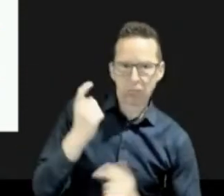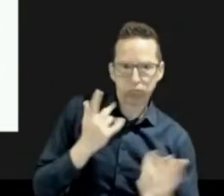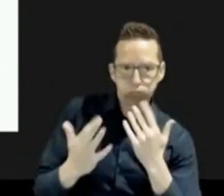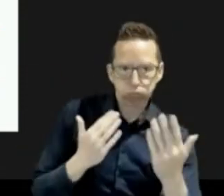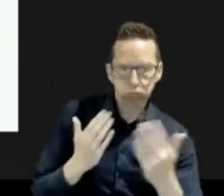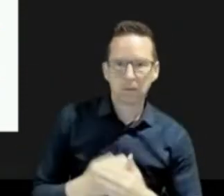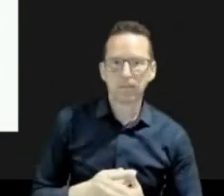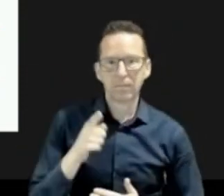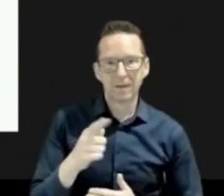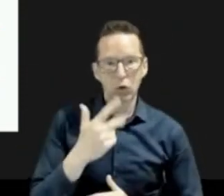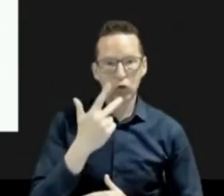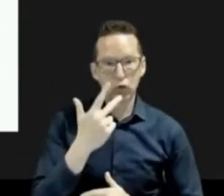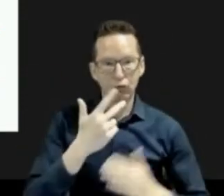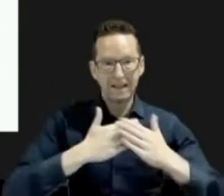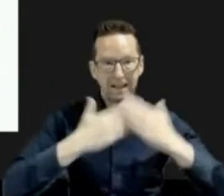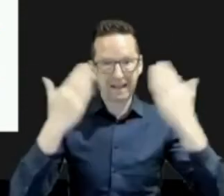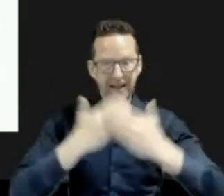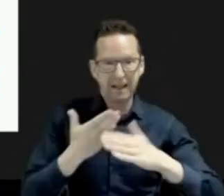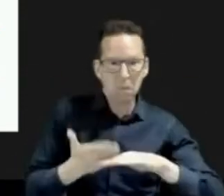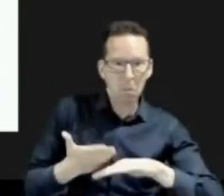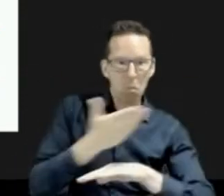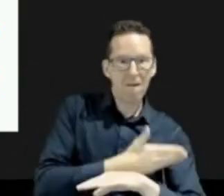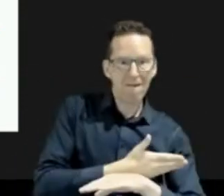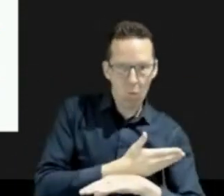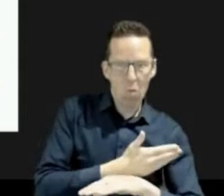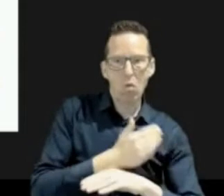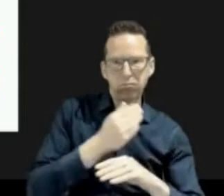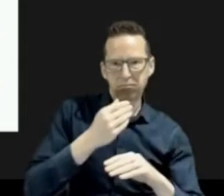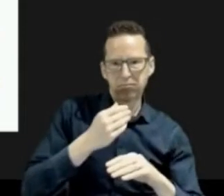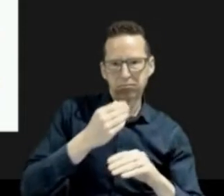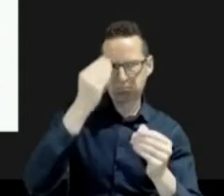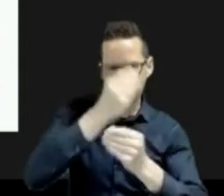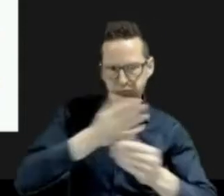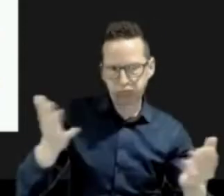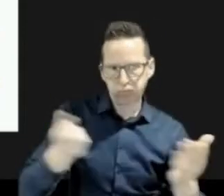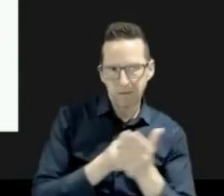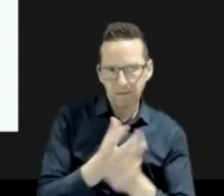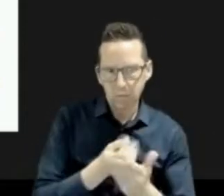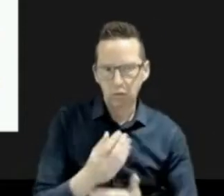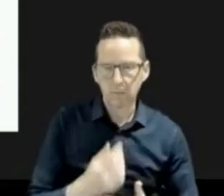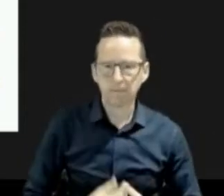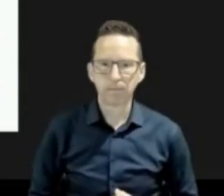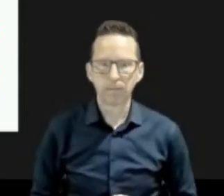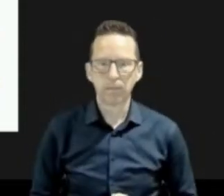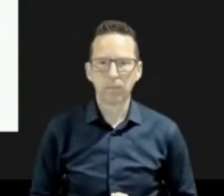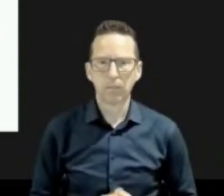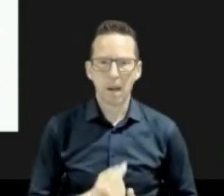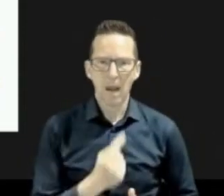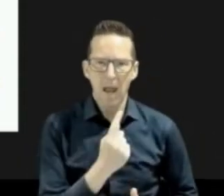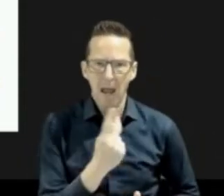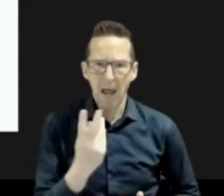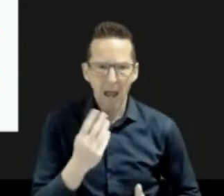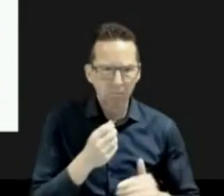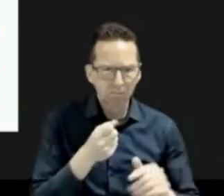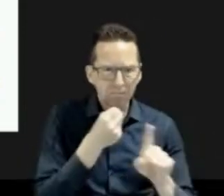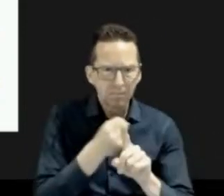impacts began. And in this case, while our product drew attention to a series of impacts, we underestimated the magnitude of the